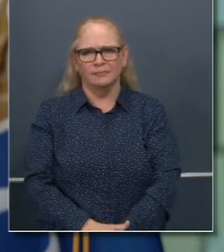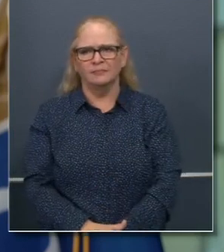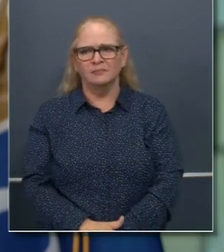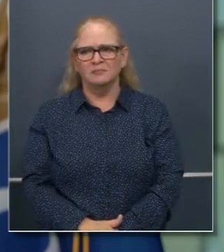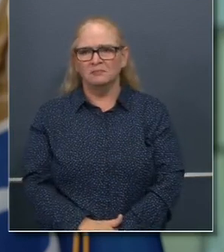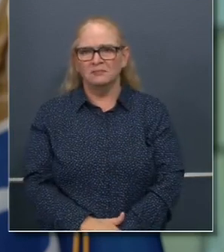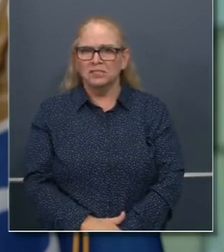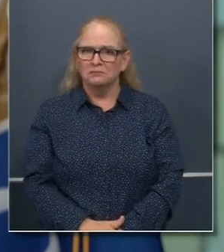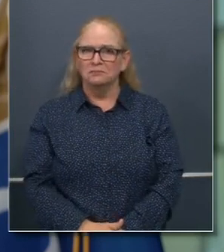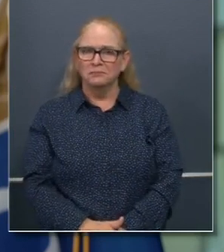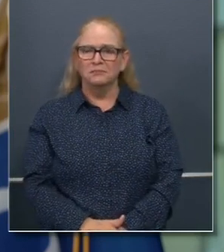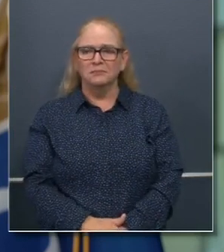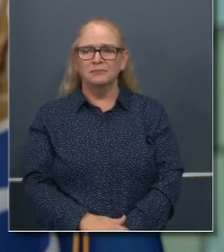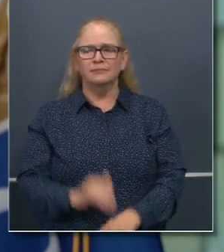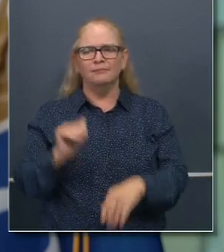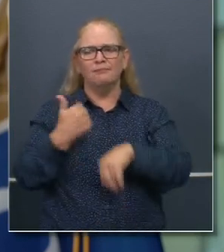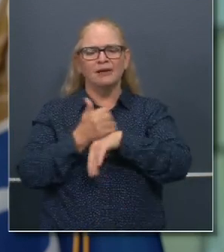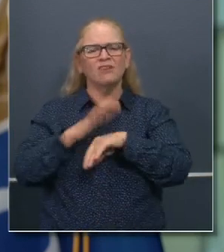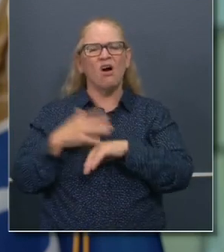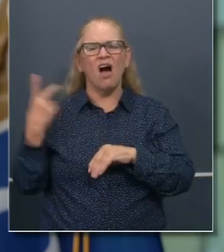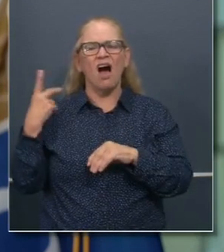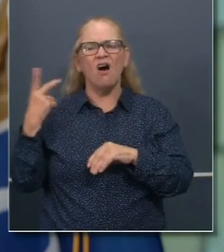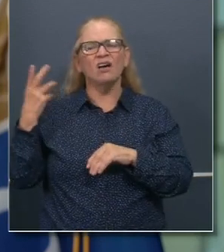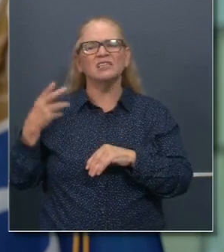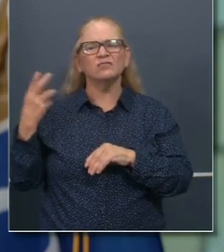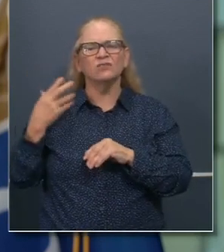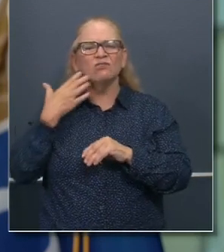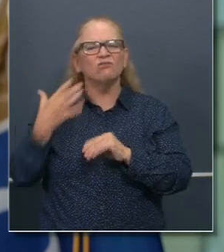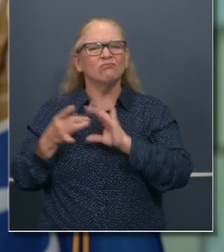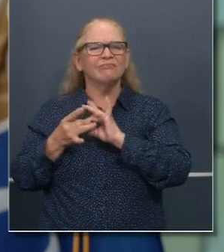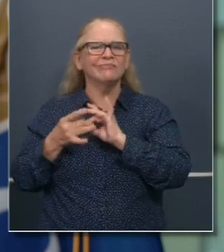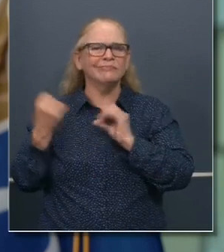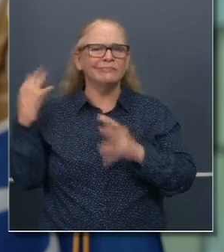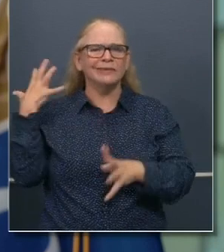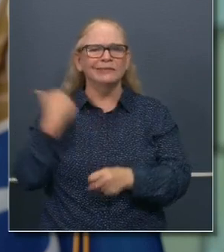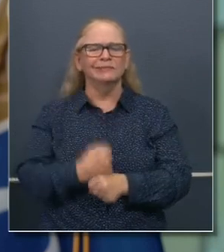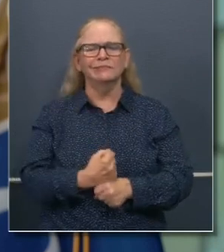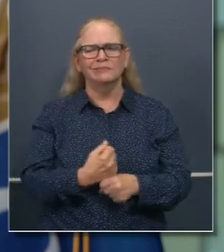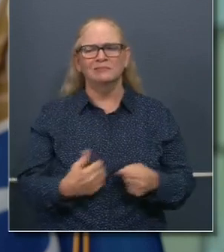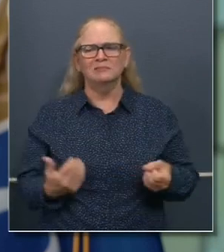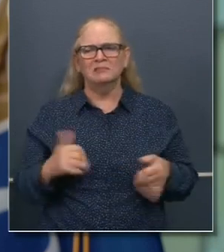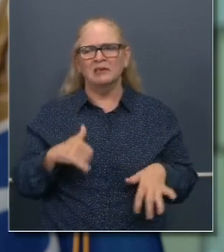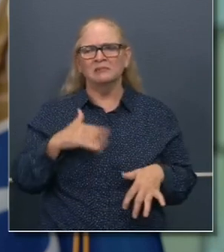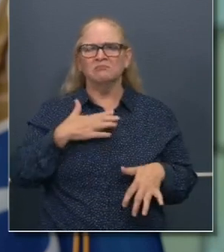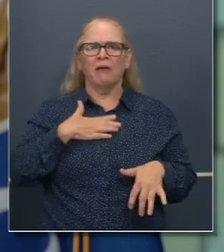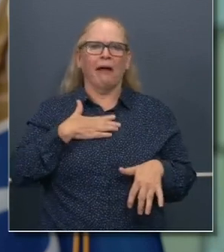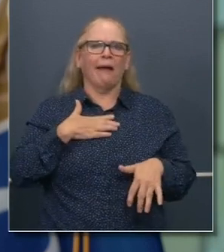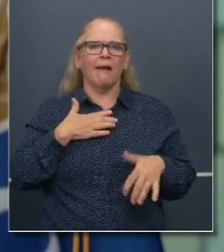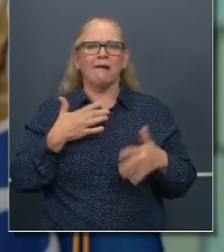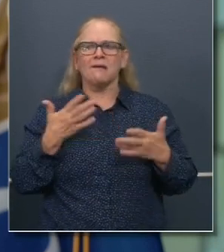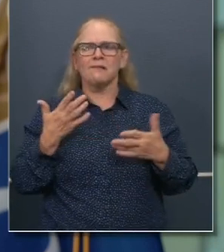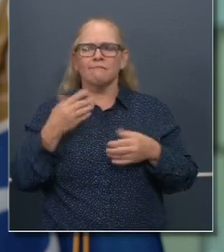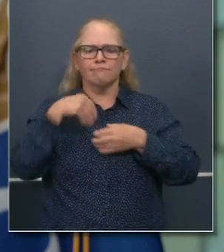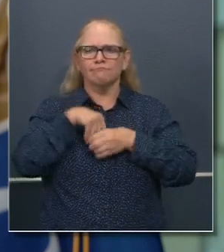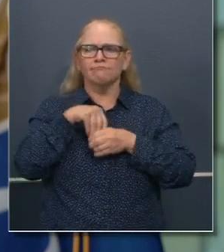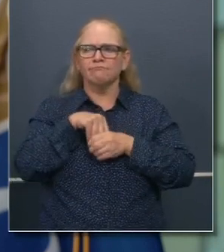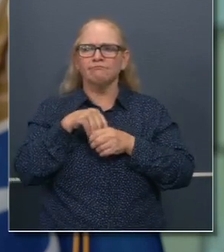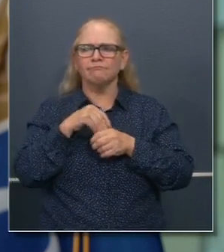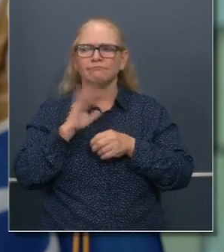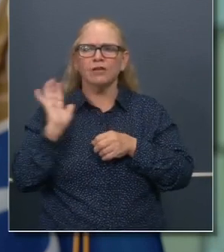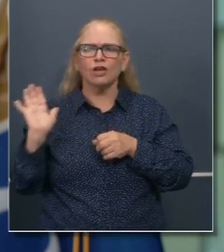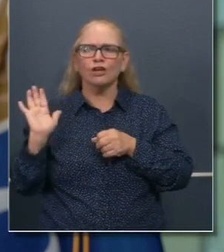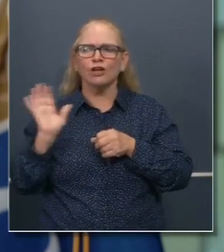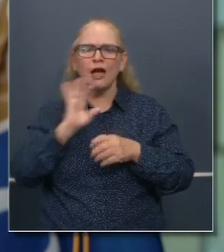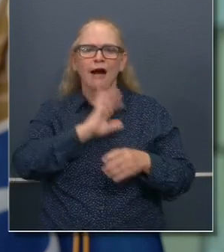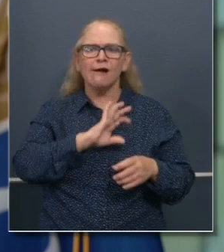based upon that history, based upon that relationship, and my insight in terms of the character and the